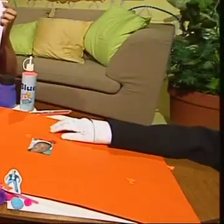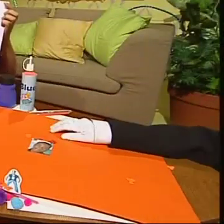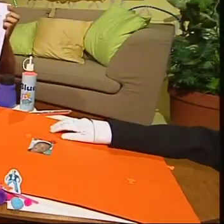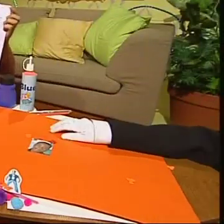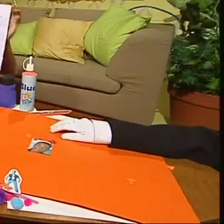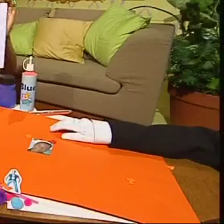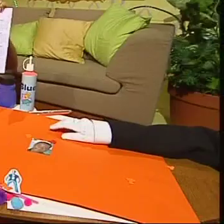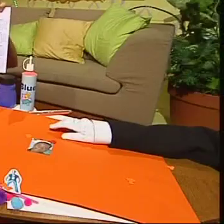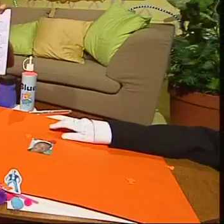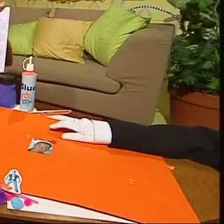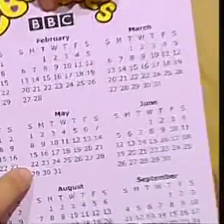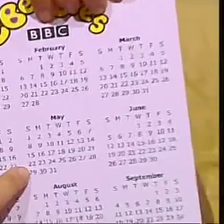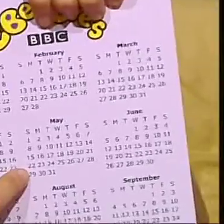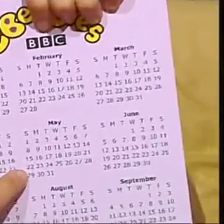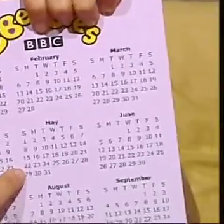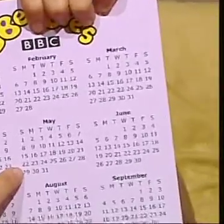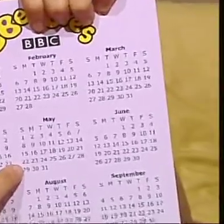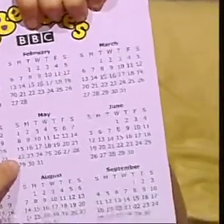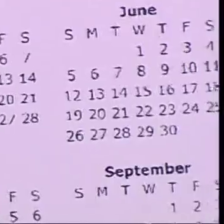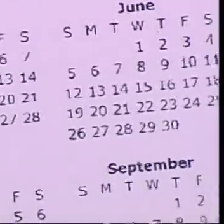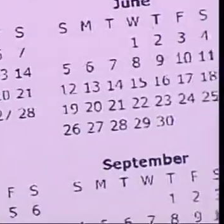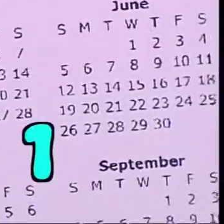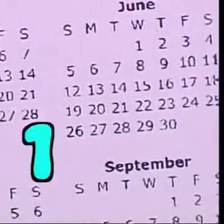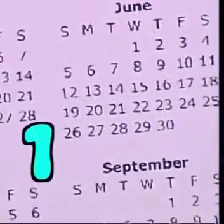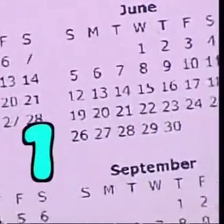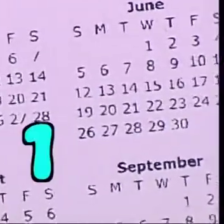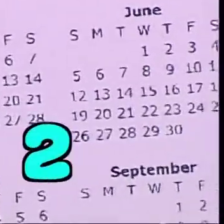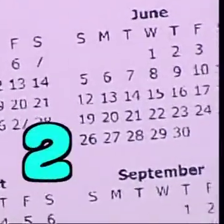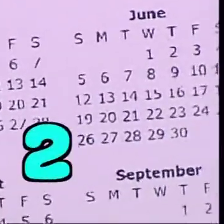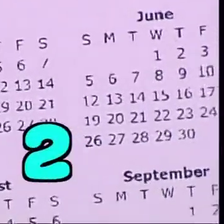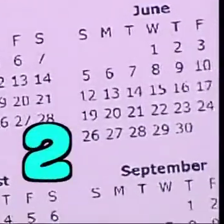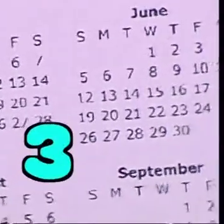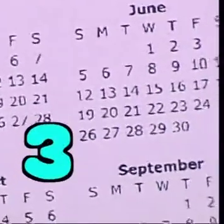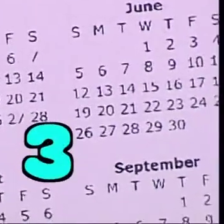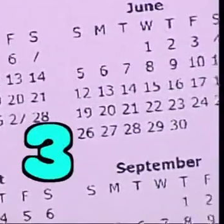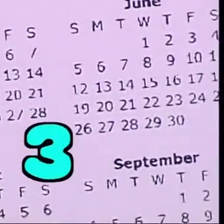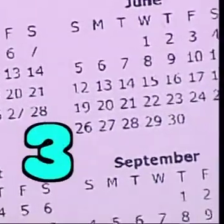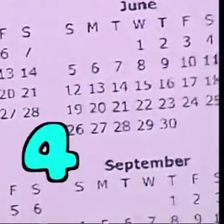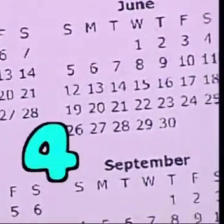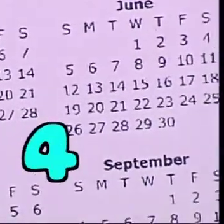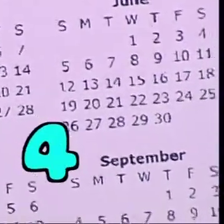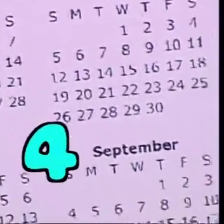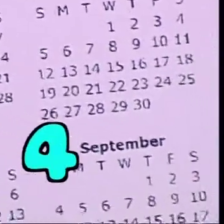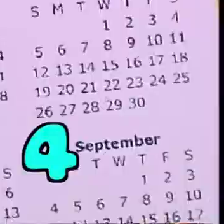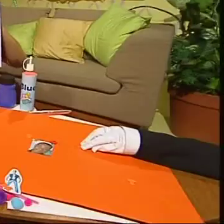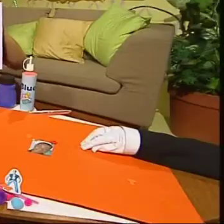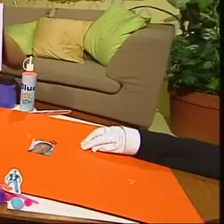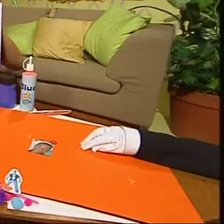calendar Send your card in to us nice and early We need your card four weeks before the big day